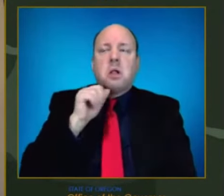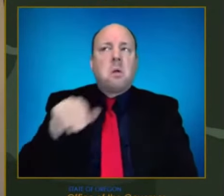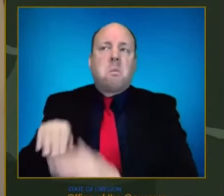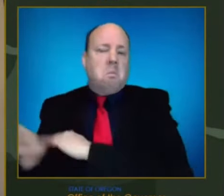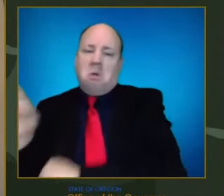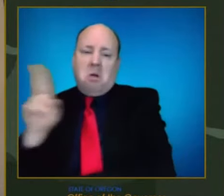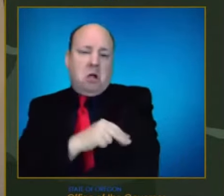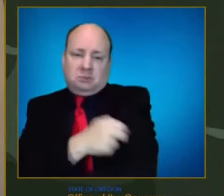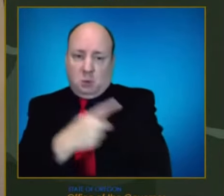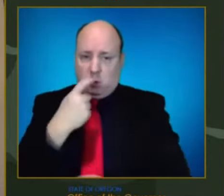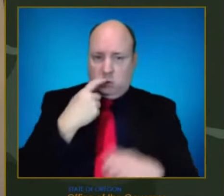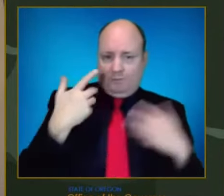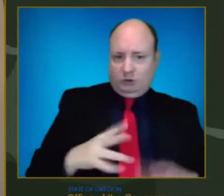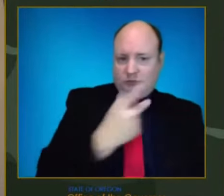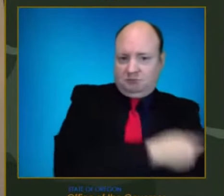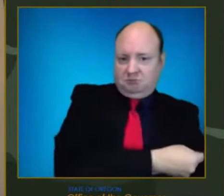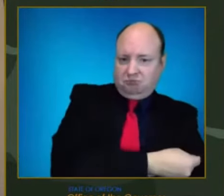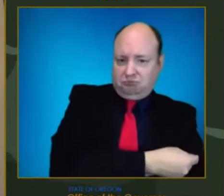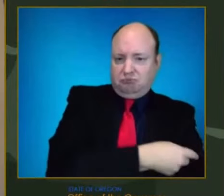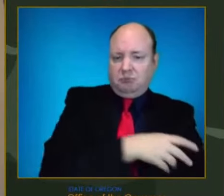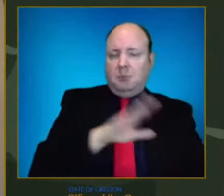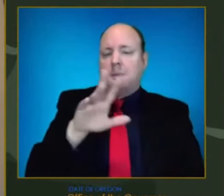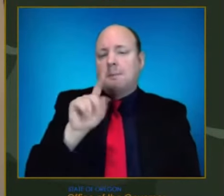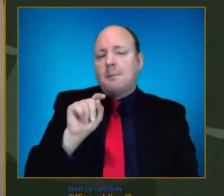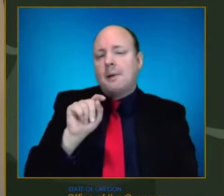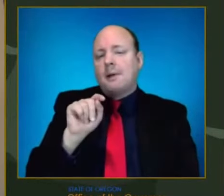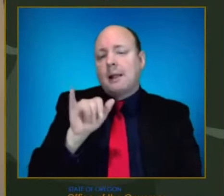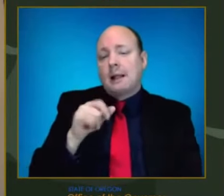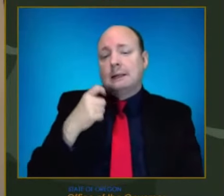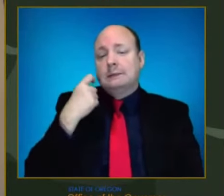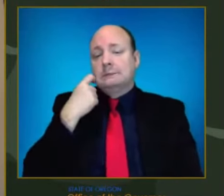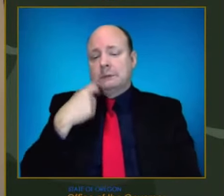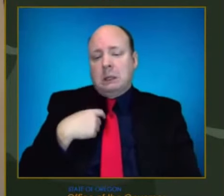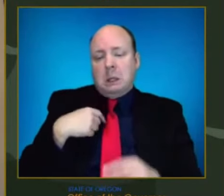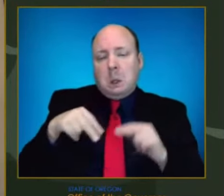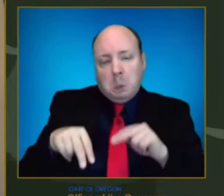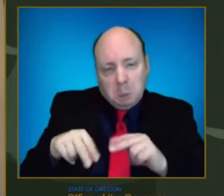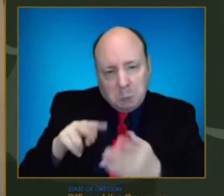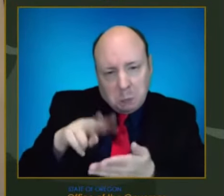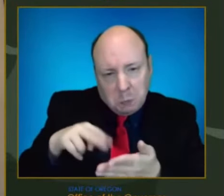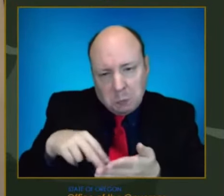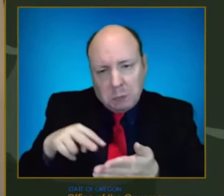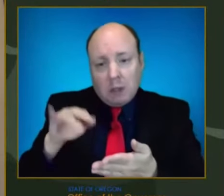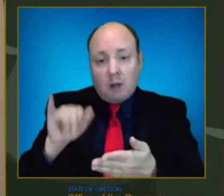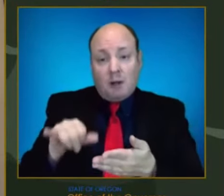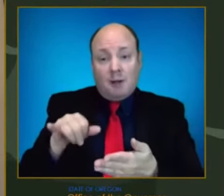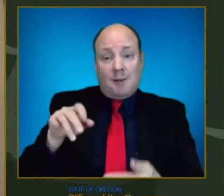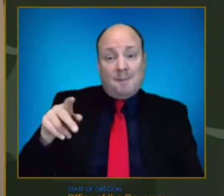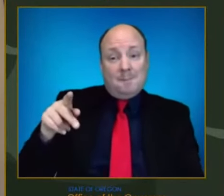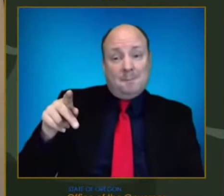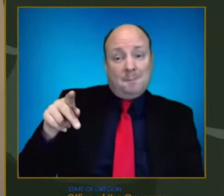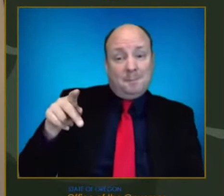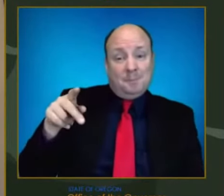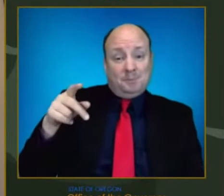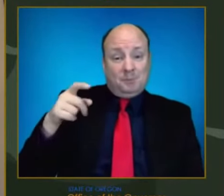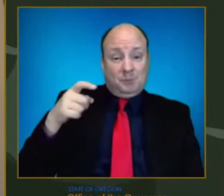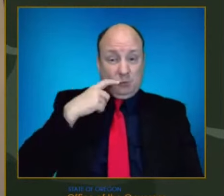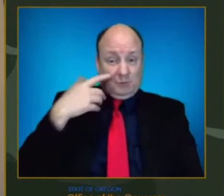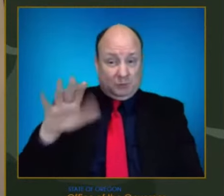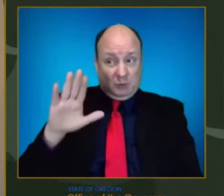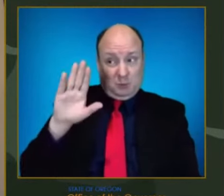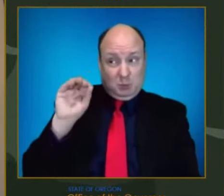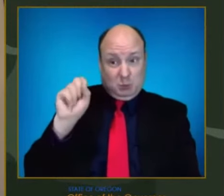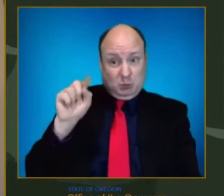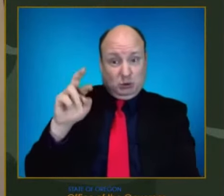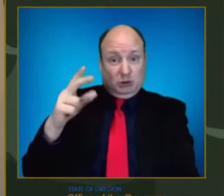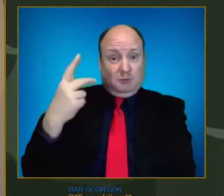after their boost dose because of the timing. They had almost the same protection against Omicron as they did against Delta with a